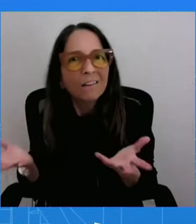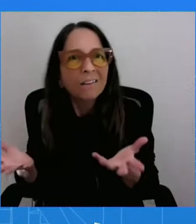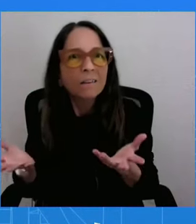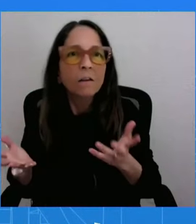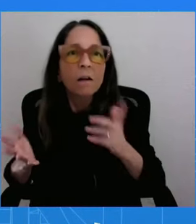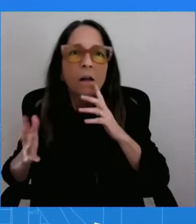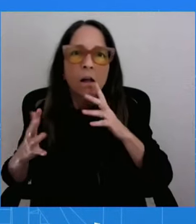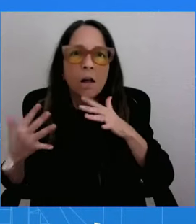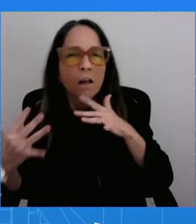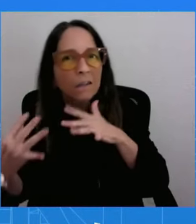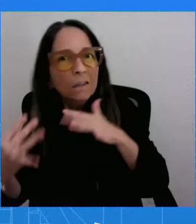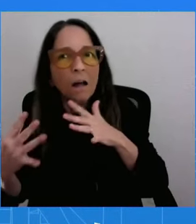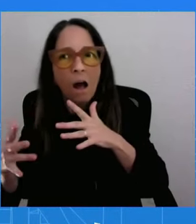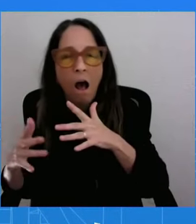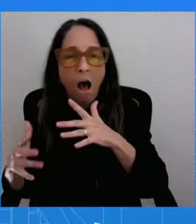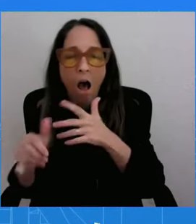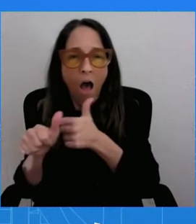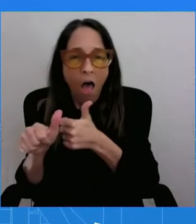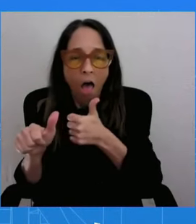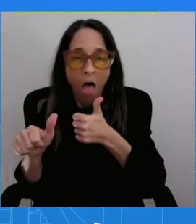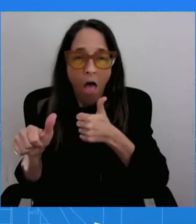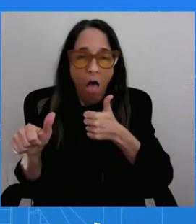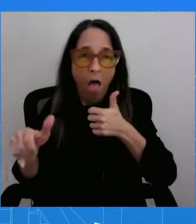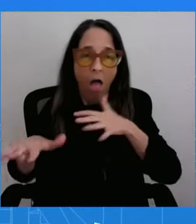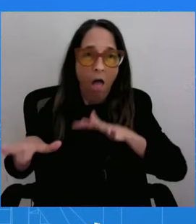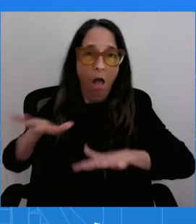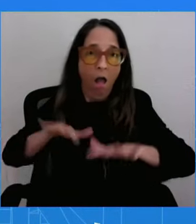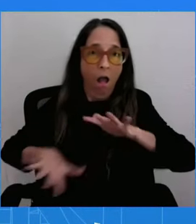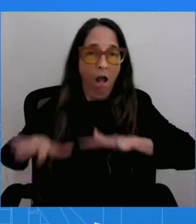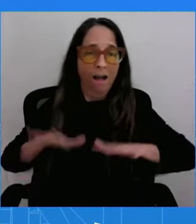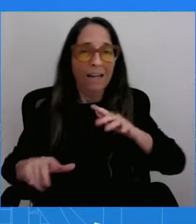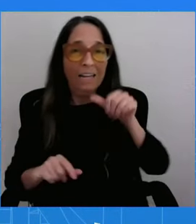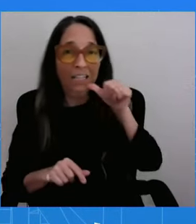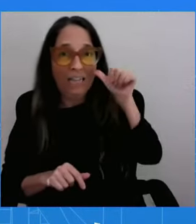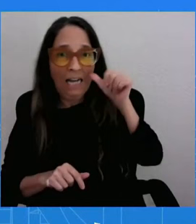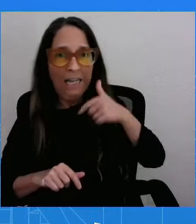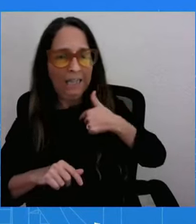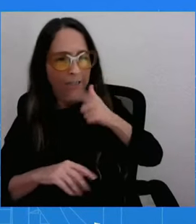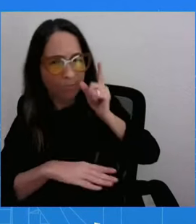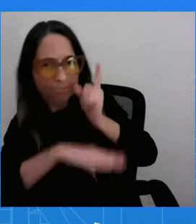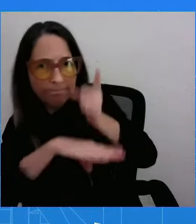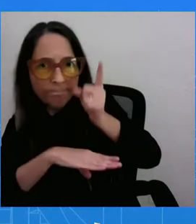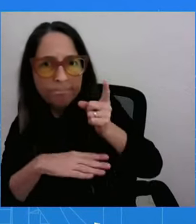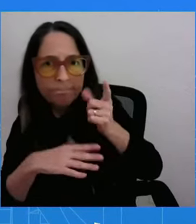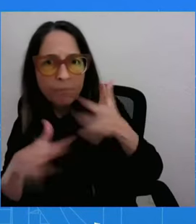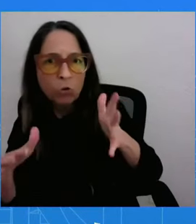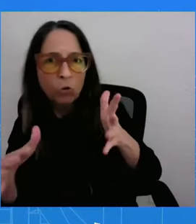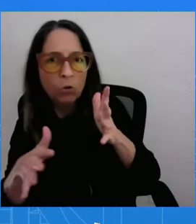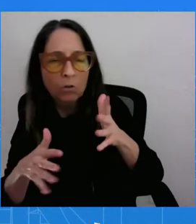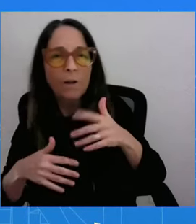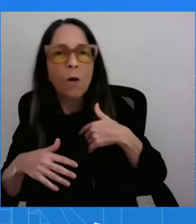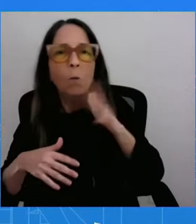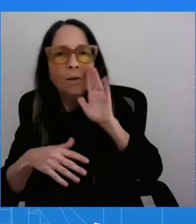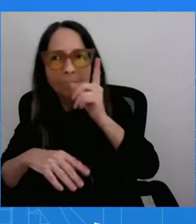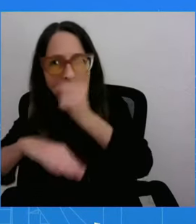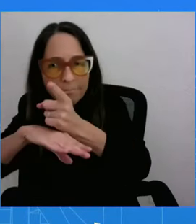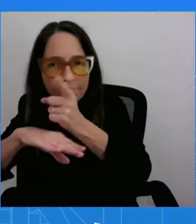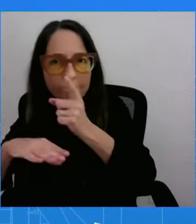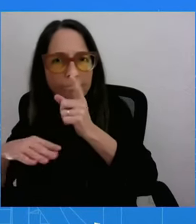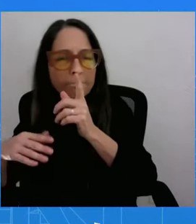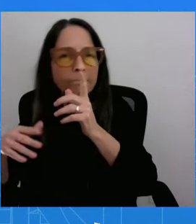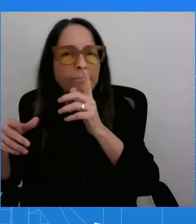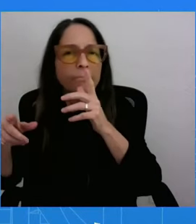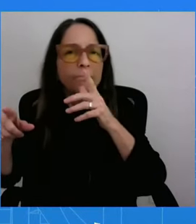we condemned it yesterday and we condemn it today, what Mr. Putin's doing, hitting civilian infrastructure, especially in advance of winter coming,